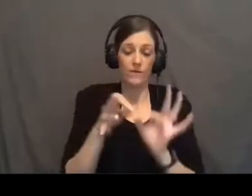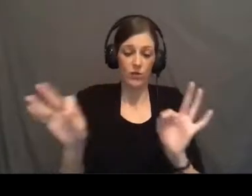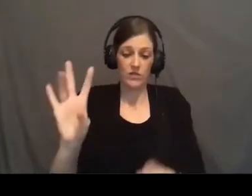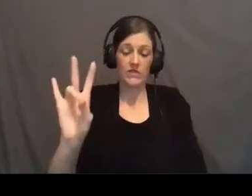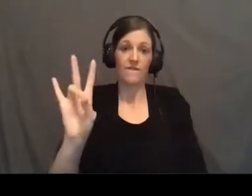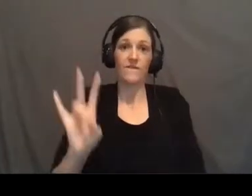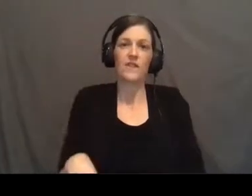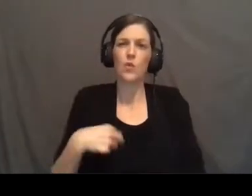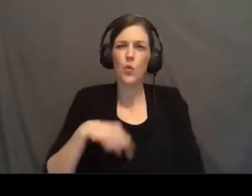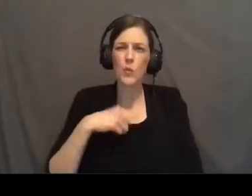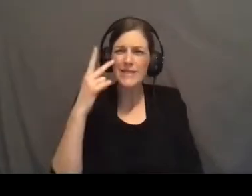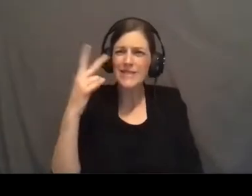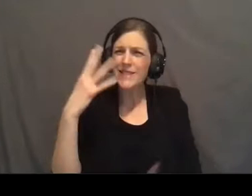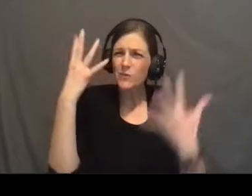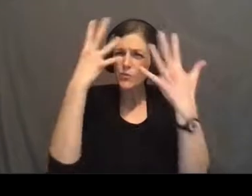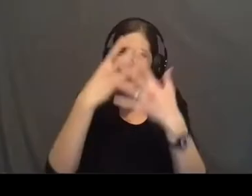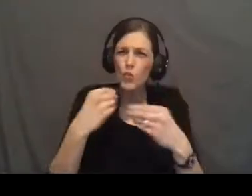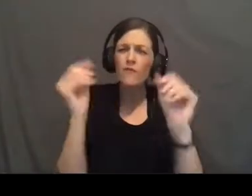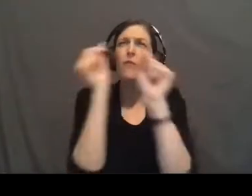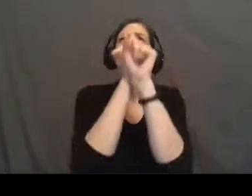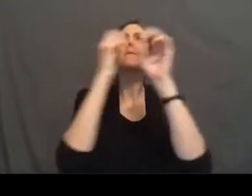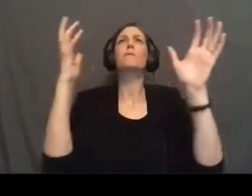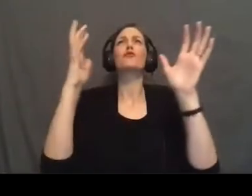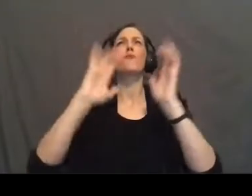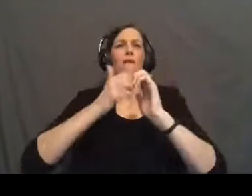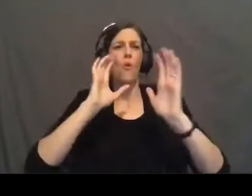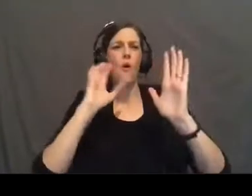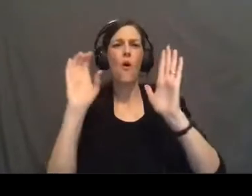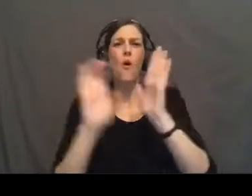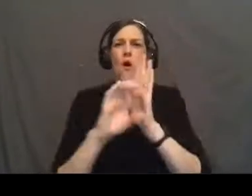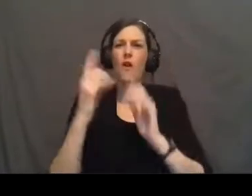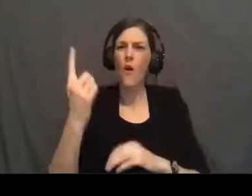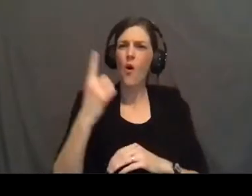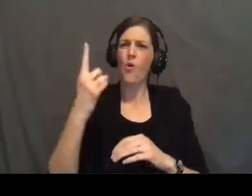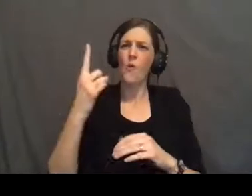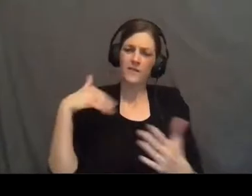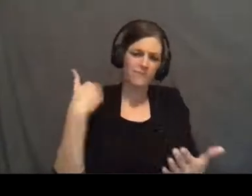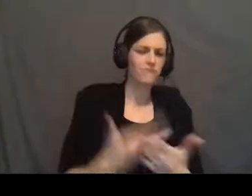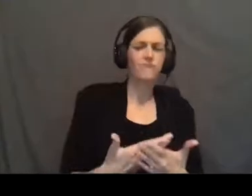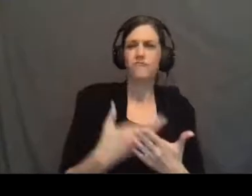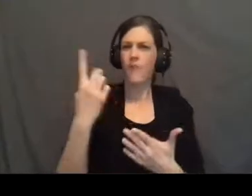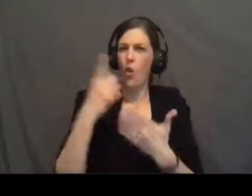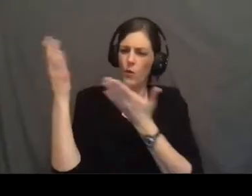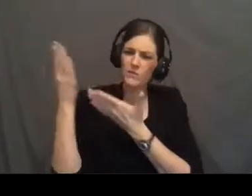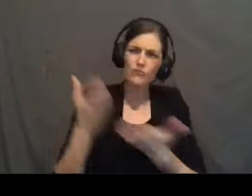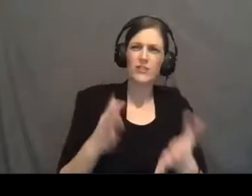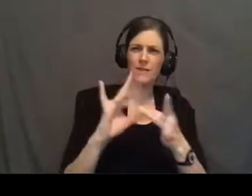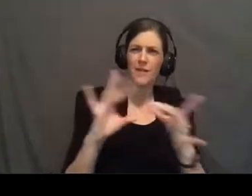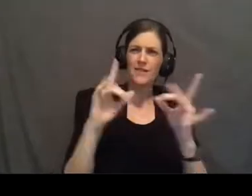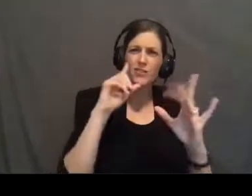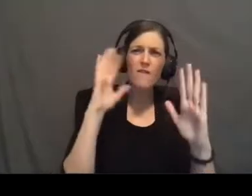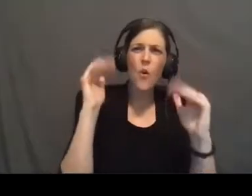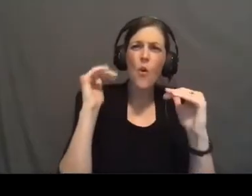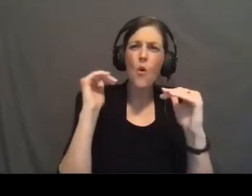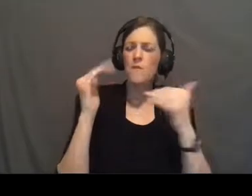we see this beautiful picture of how God always comes, how God always brings a message of hope from what